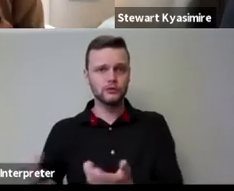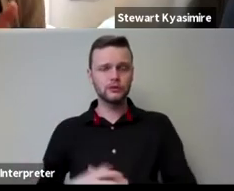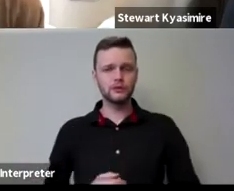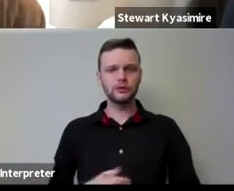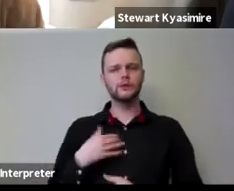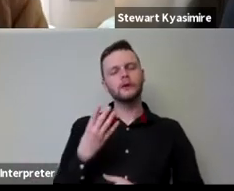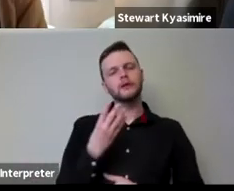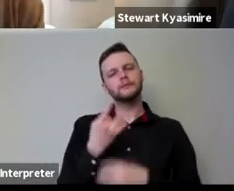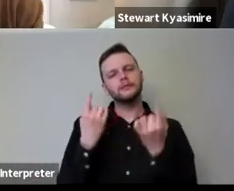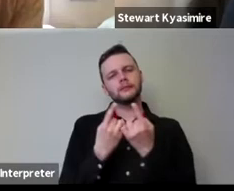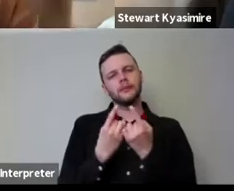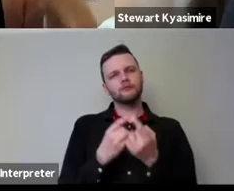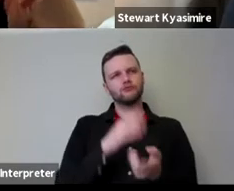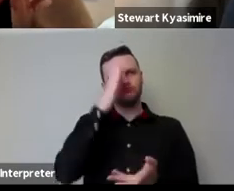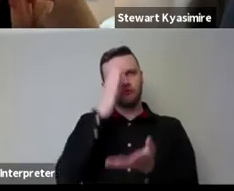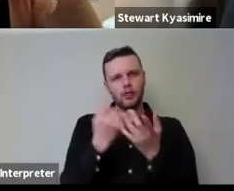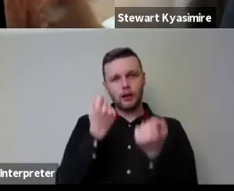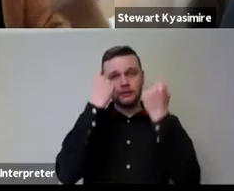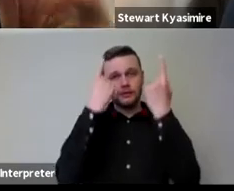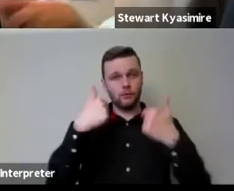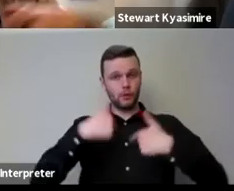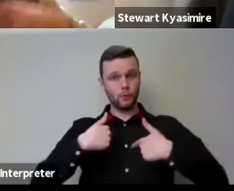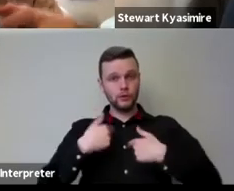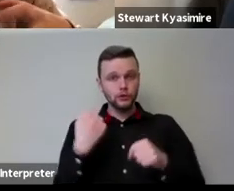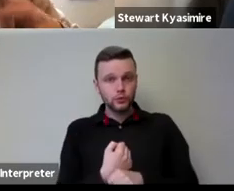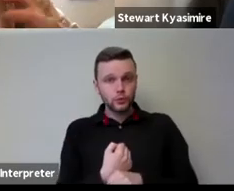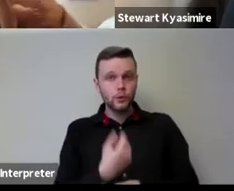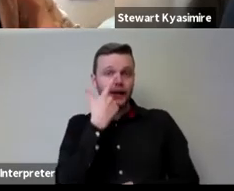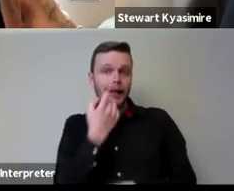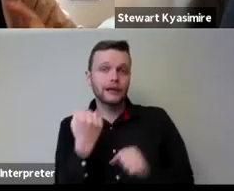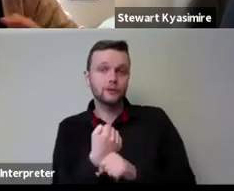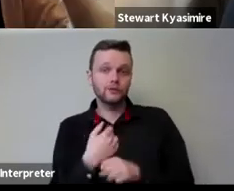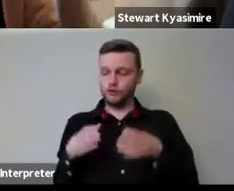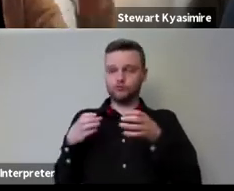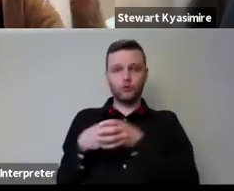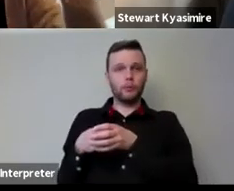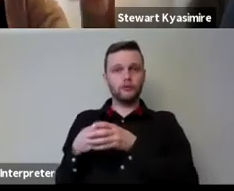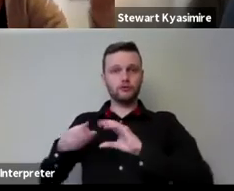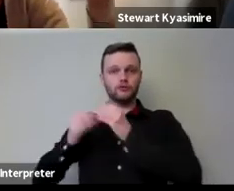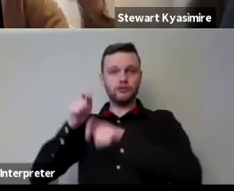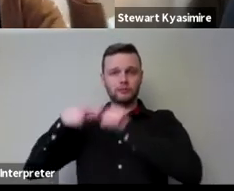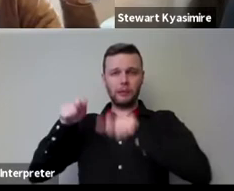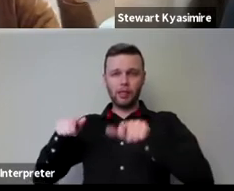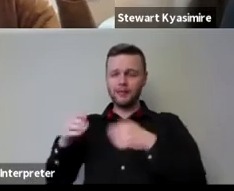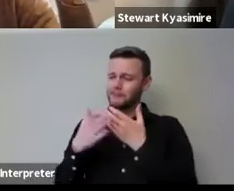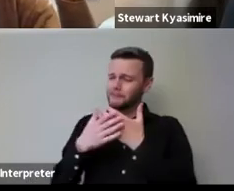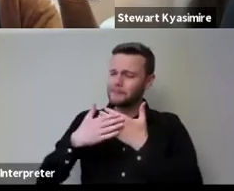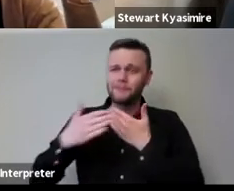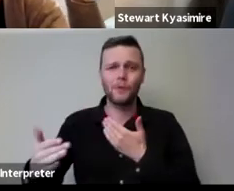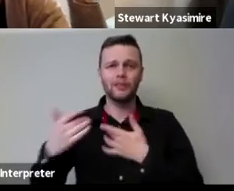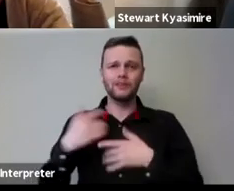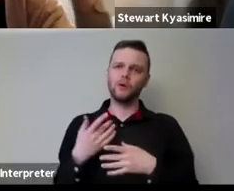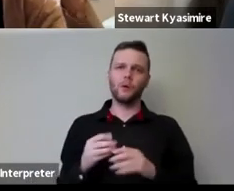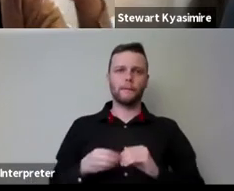something about really understanding that what we do and what we can do as groupings of creative people is way more than produce bits of